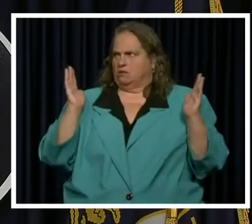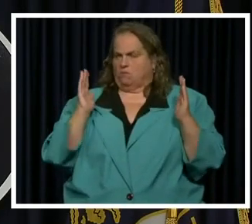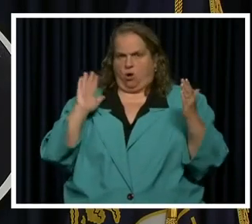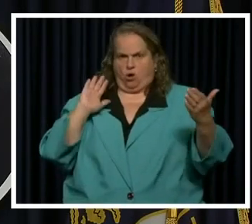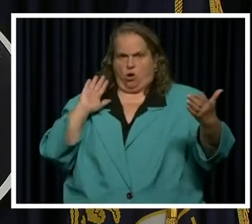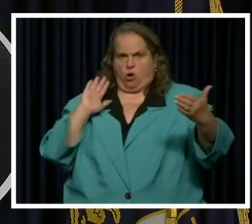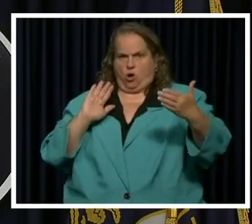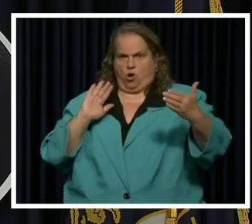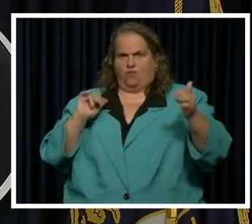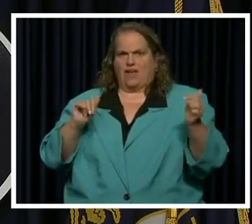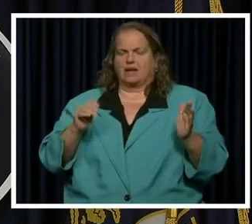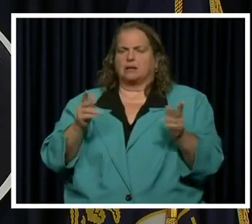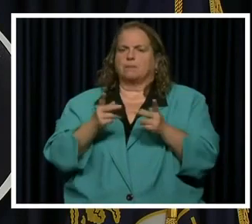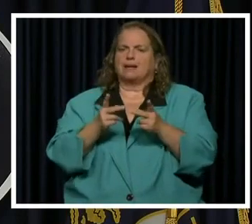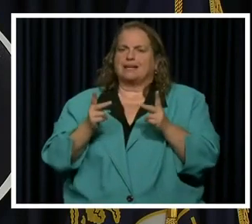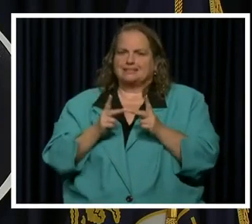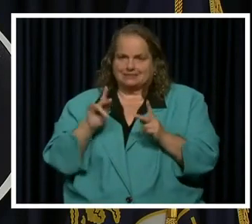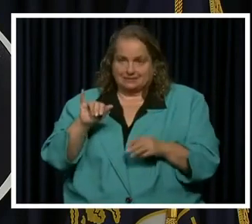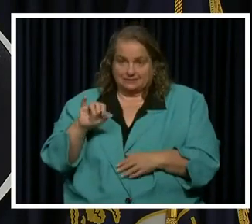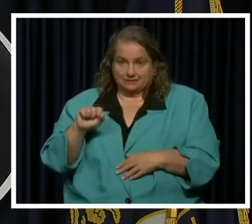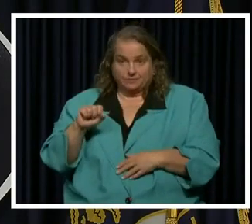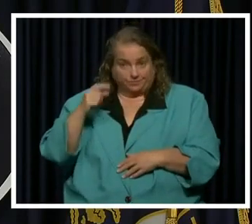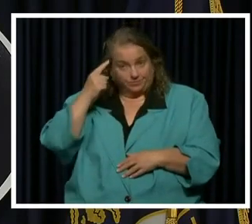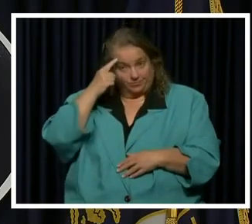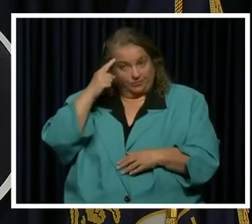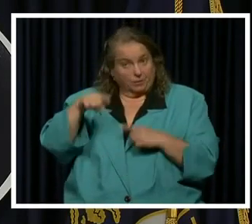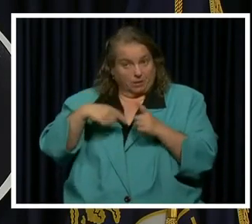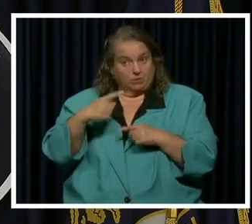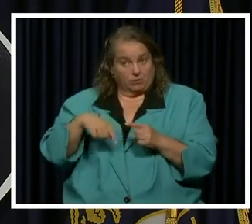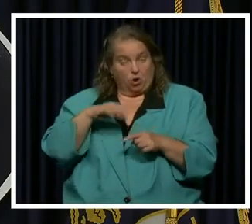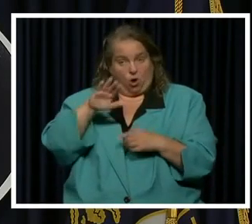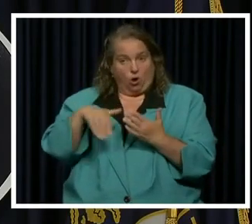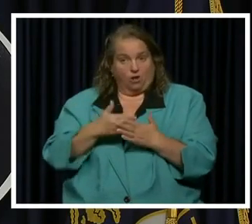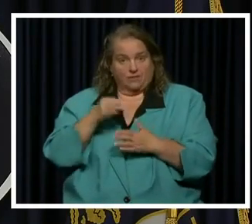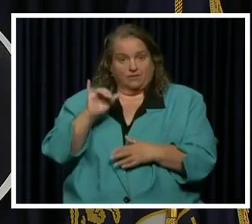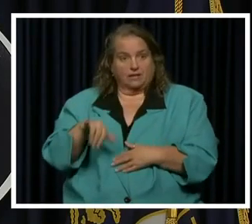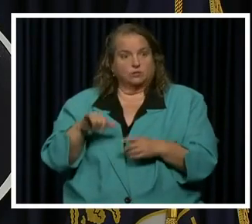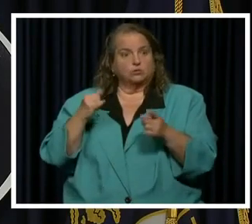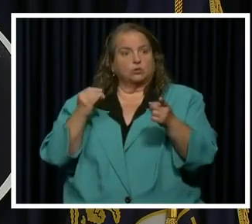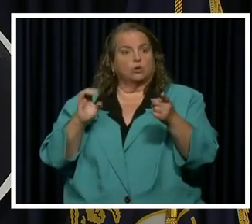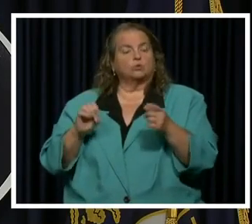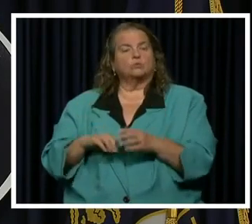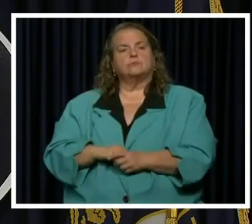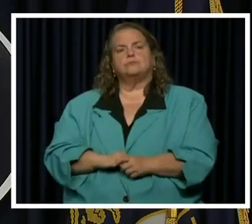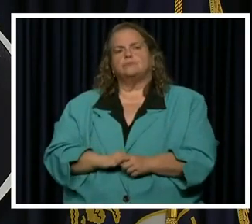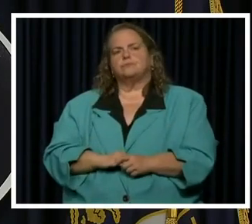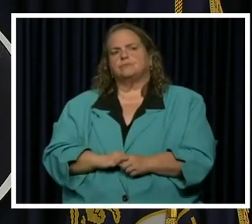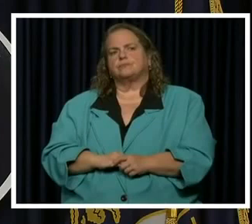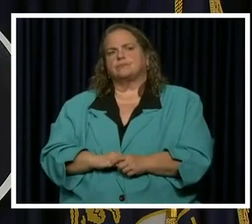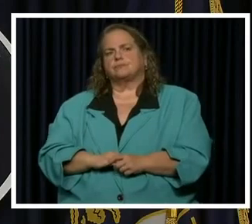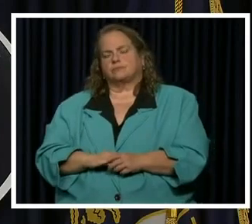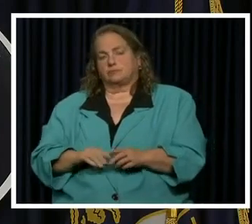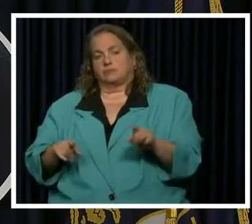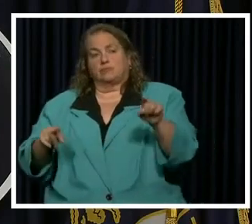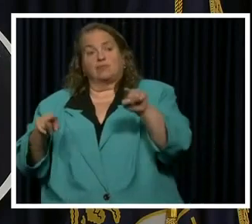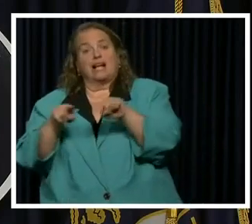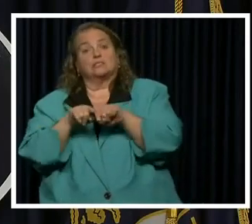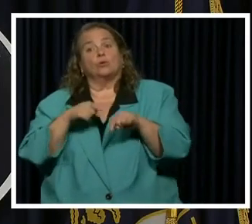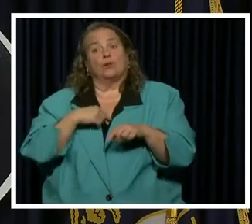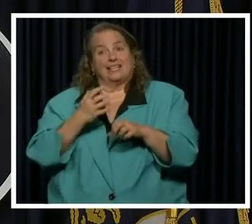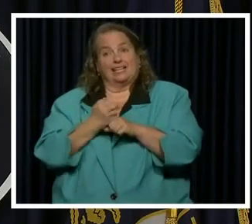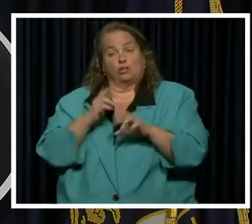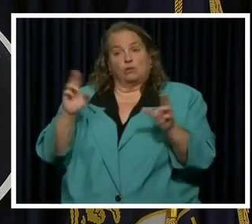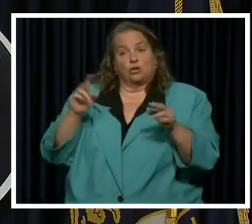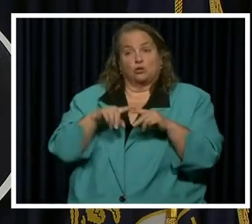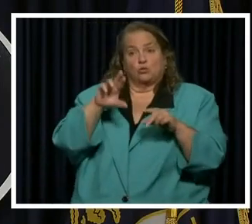dense that place is. So think about all of those job as we're getting ready to reopen